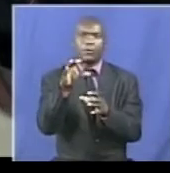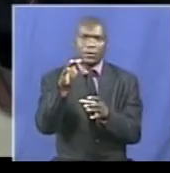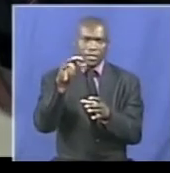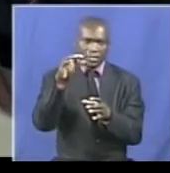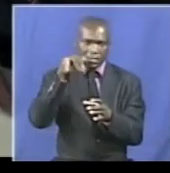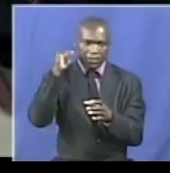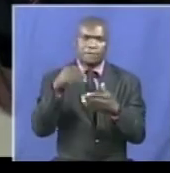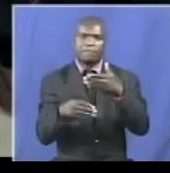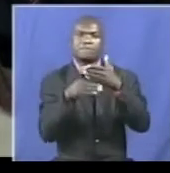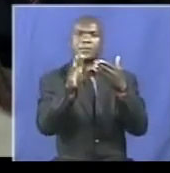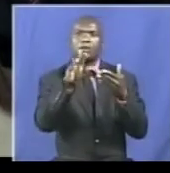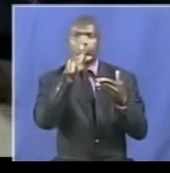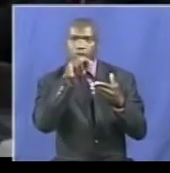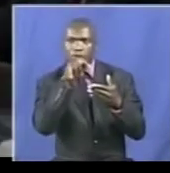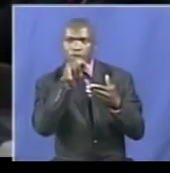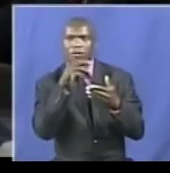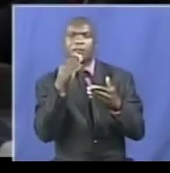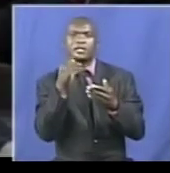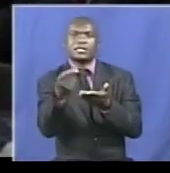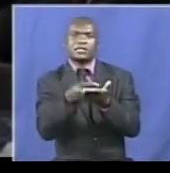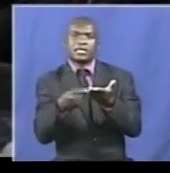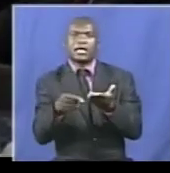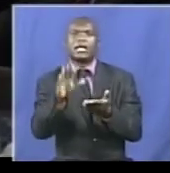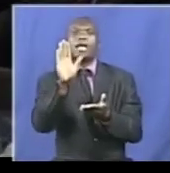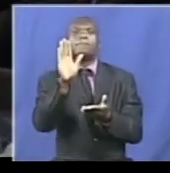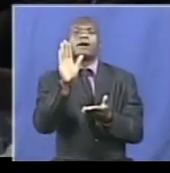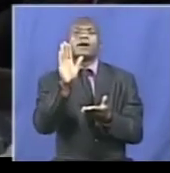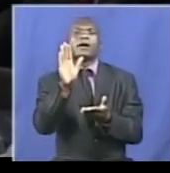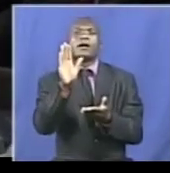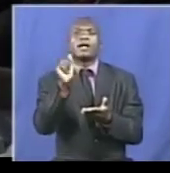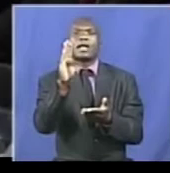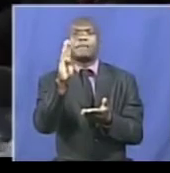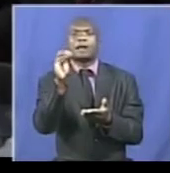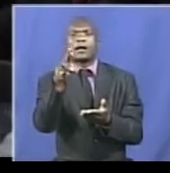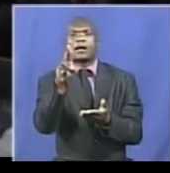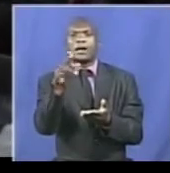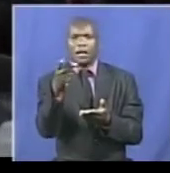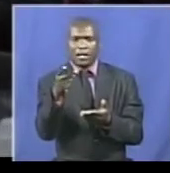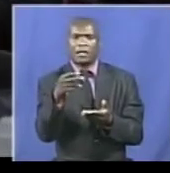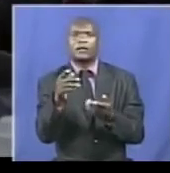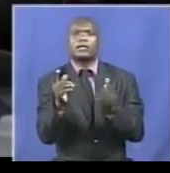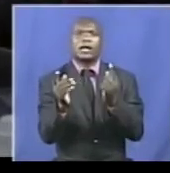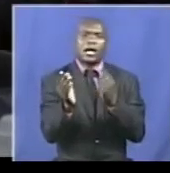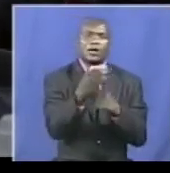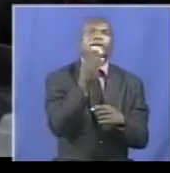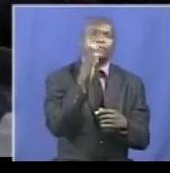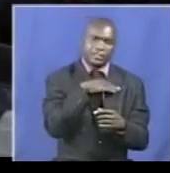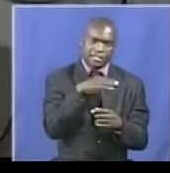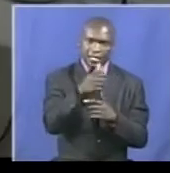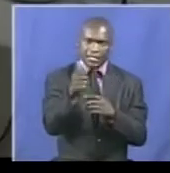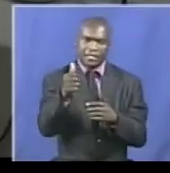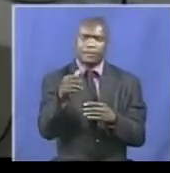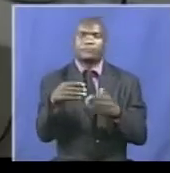Politburo in a new capacity as Secretary for Labor and Production, replacing Comrade Kamai Mafaire, while Christopher